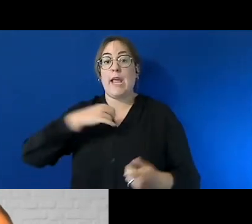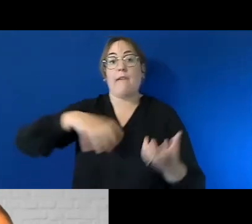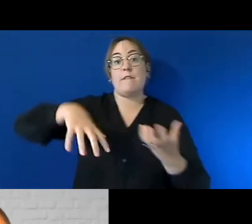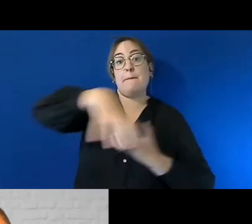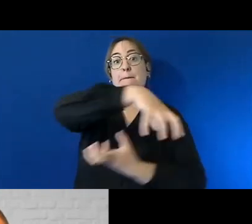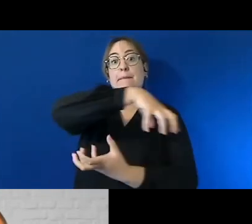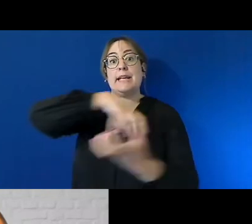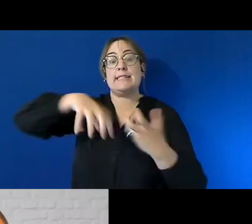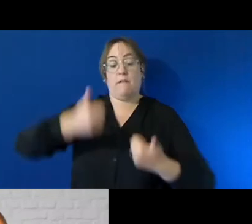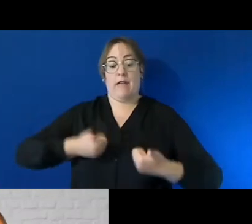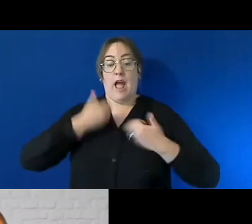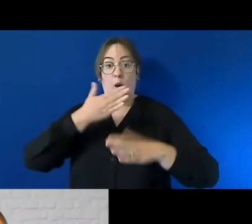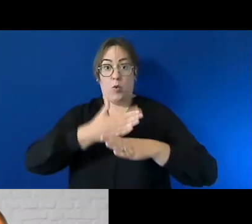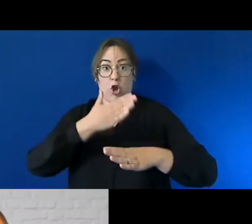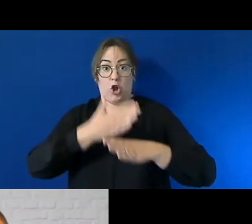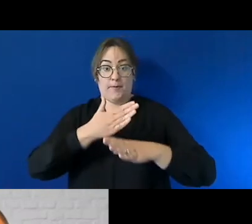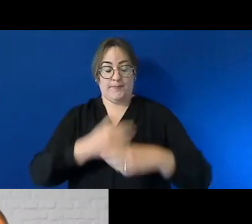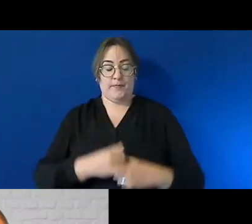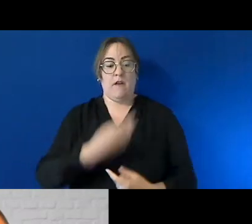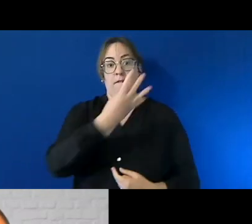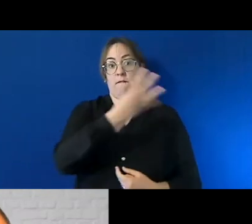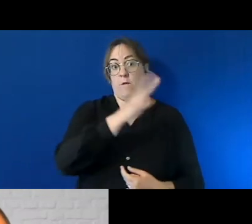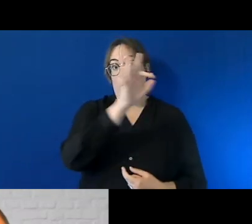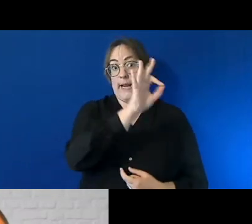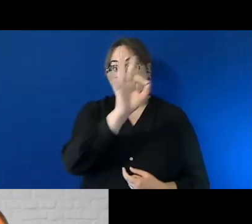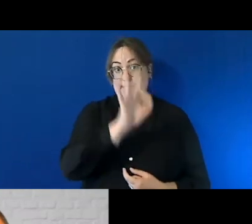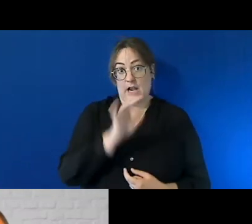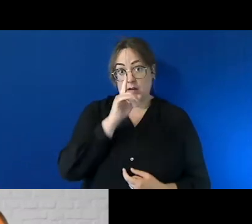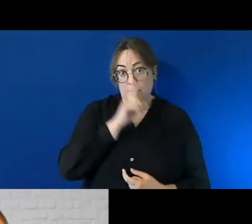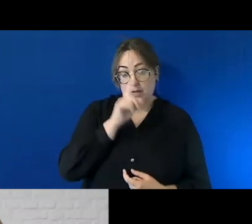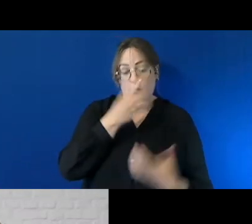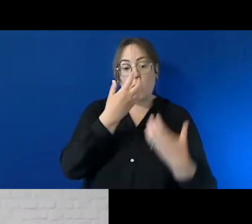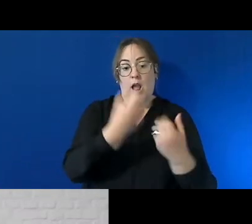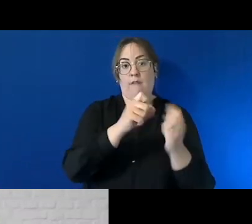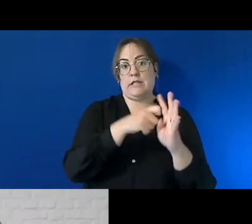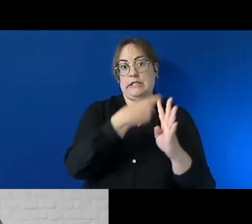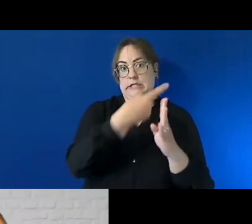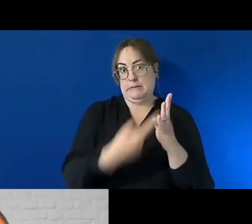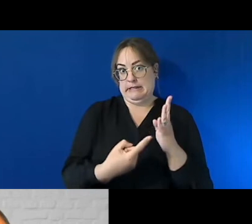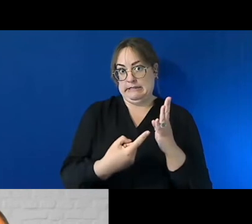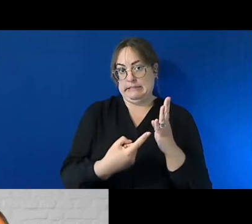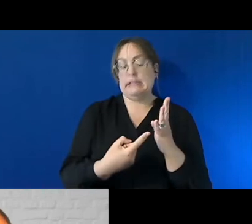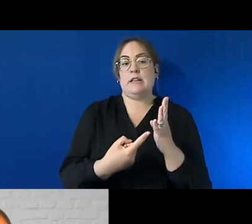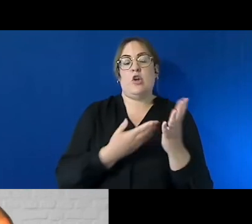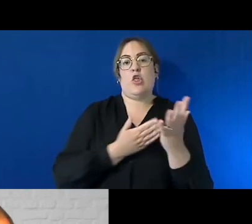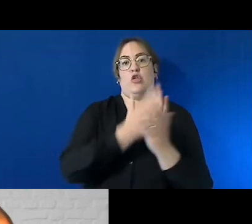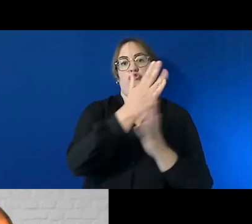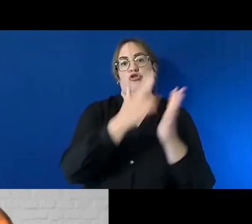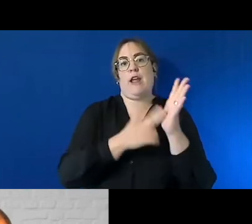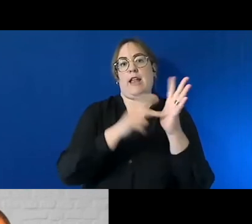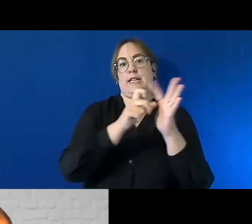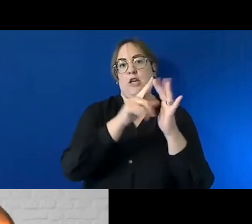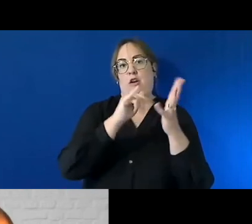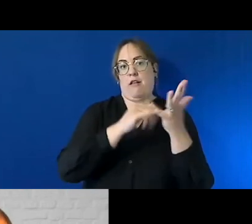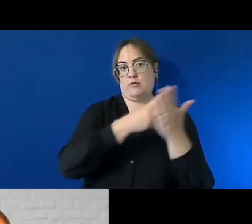we have approximately 40 percent of our employees are diagnosed with a disability they come through obviously the ndis program